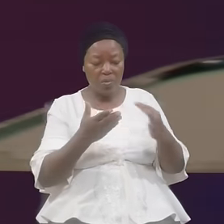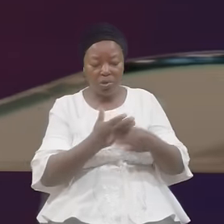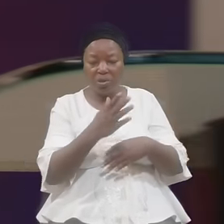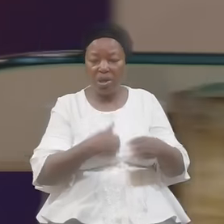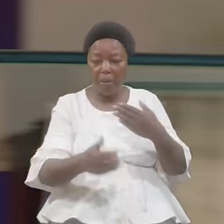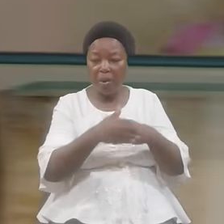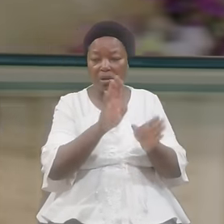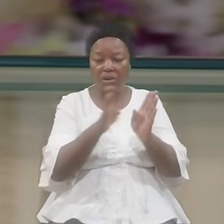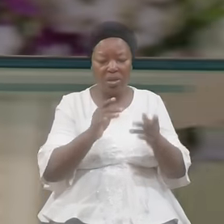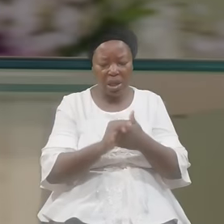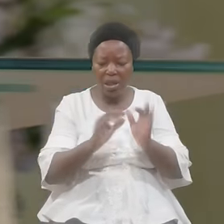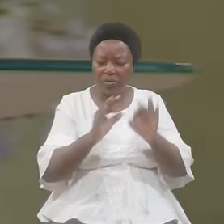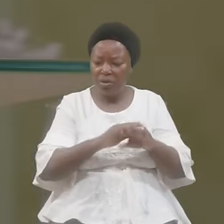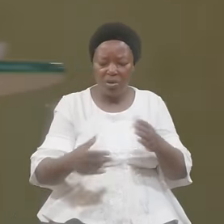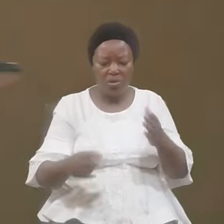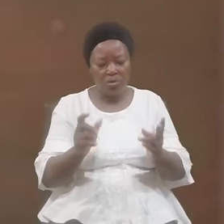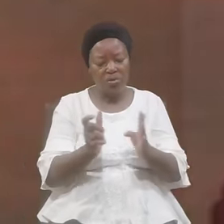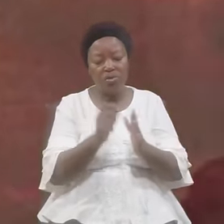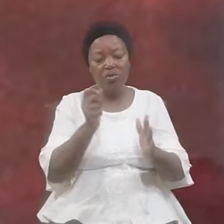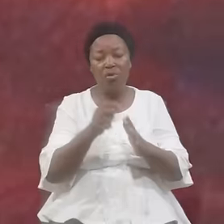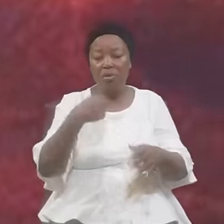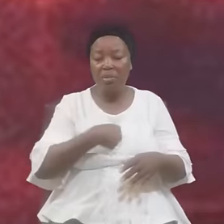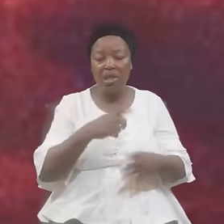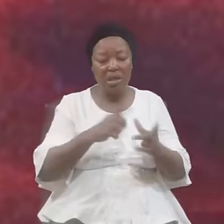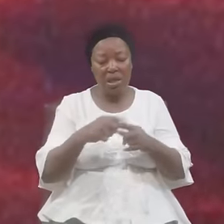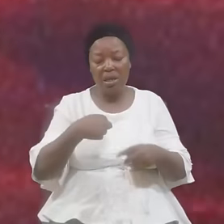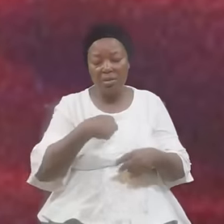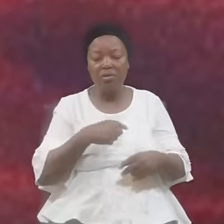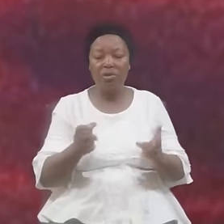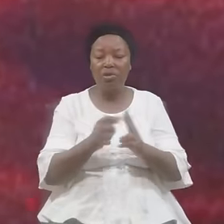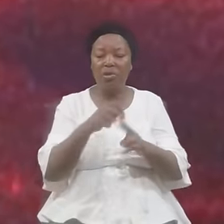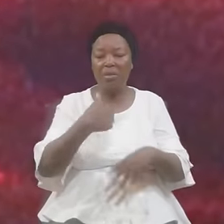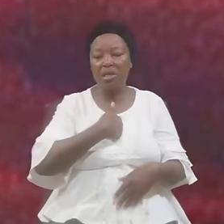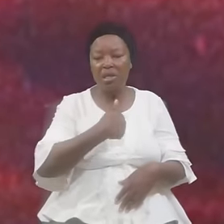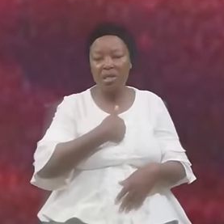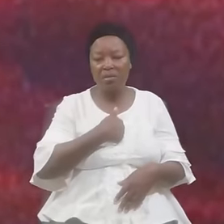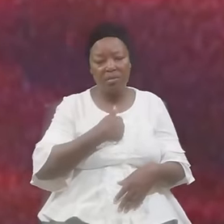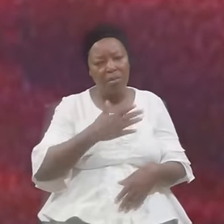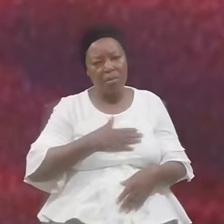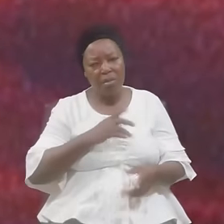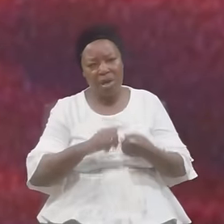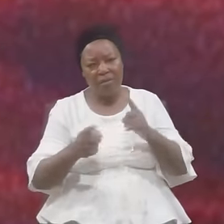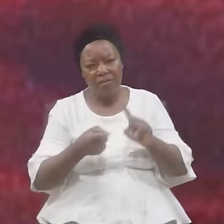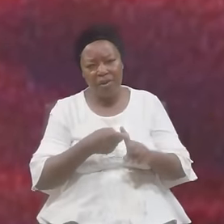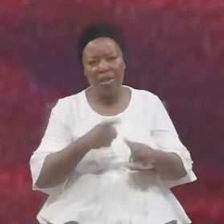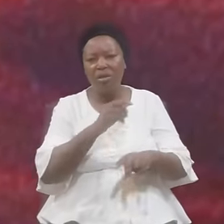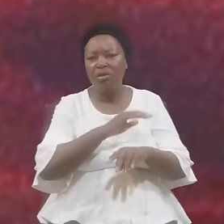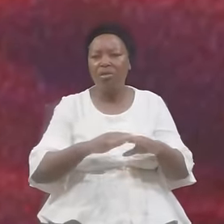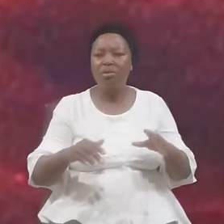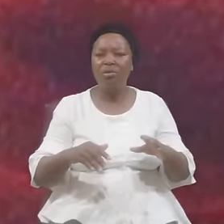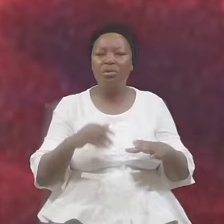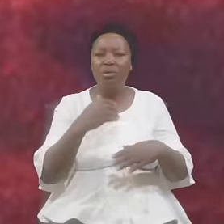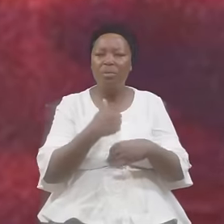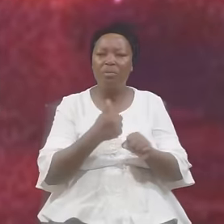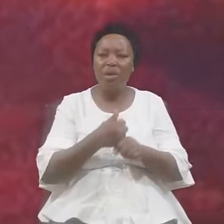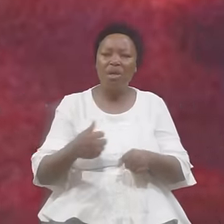Me I Choose Myself My Friend Don't Endanger Your Eternity